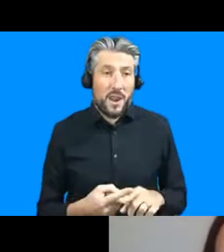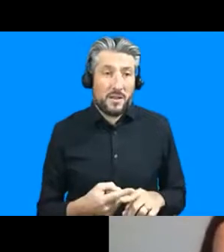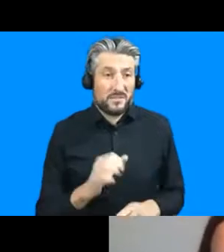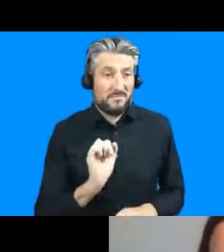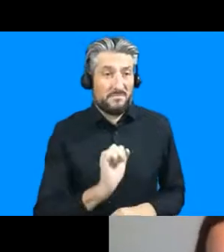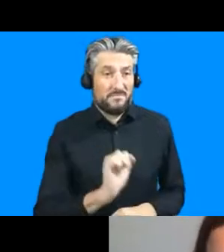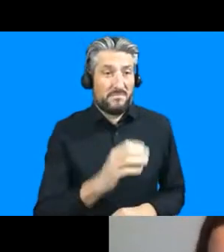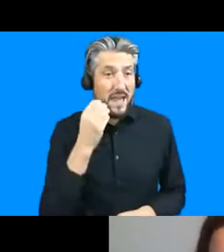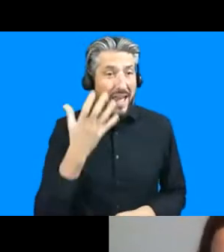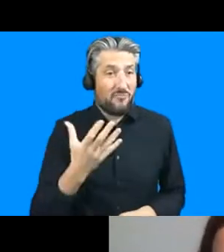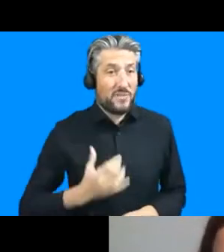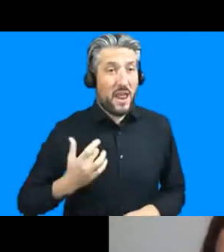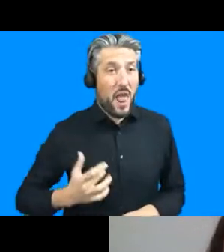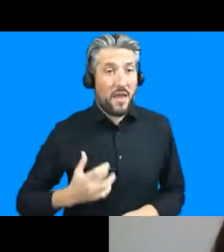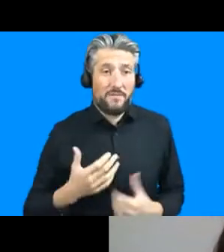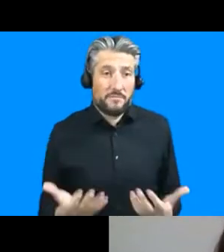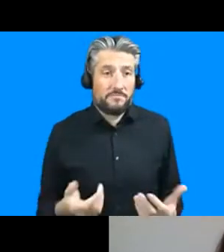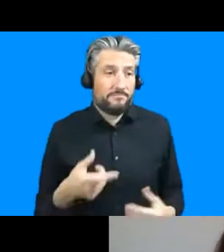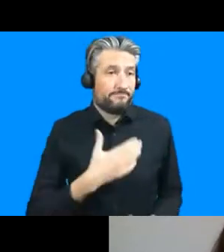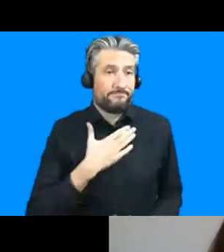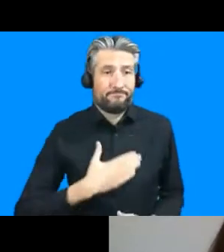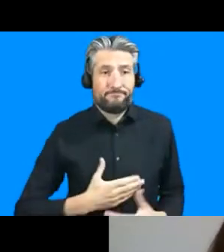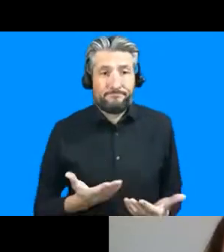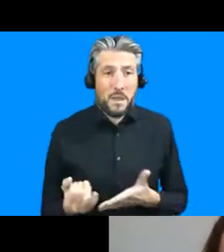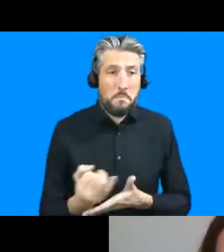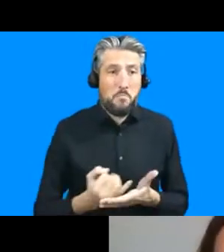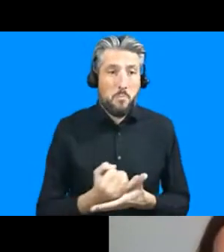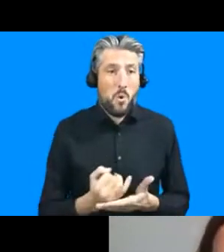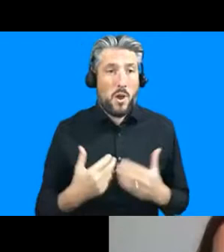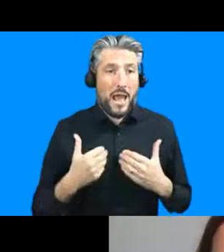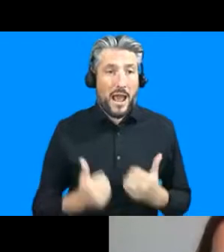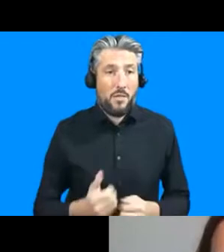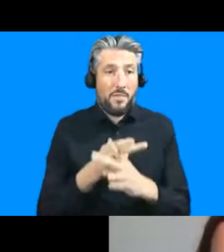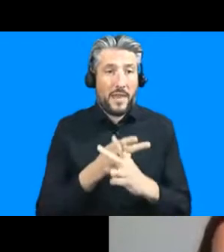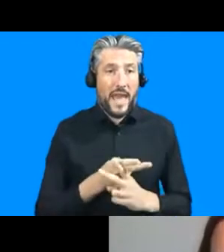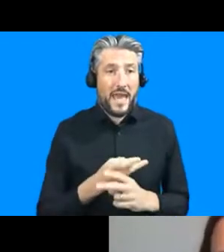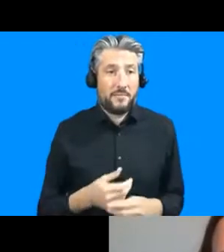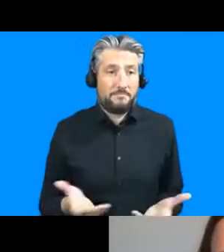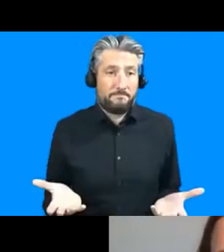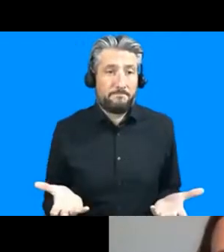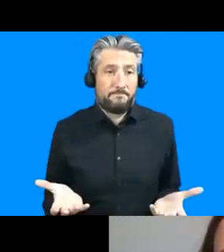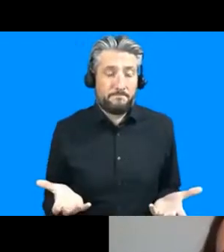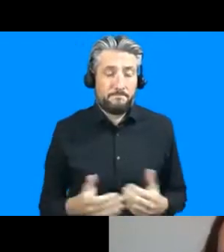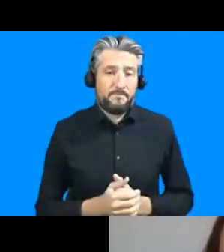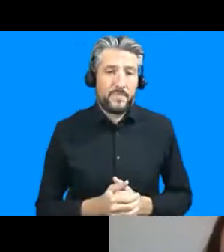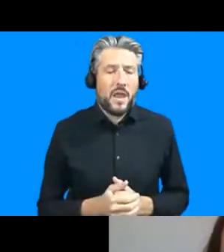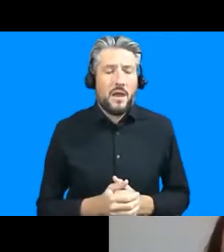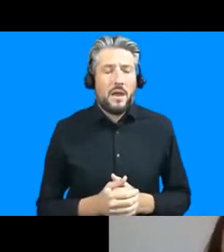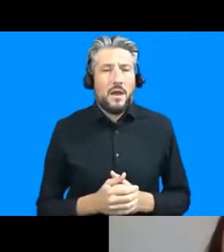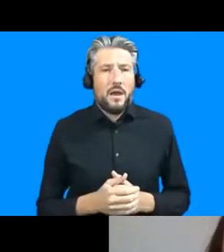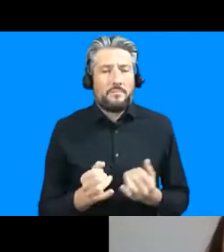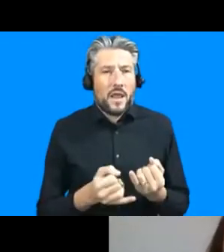that people get poor quality health care but the thing i really finally the thing i really wanted to talk to you about was um